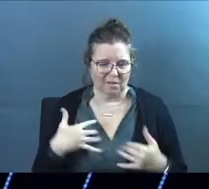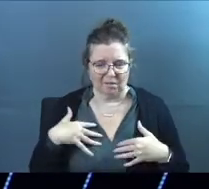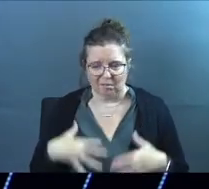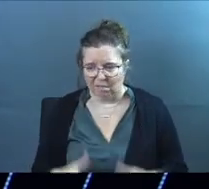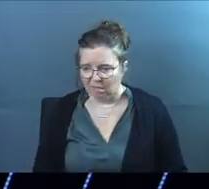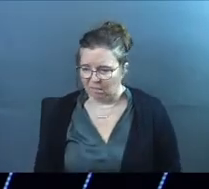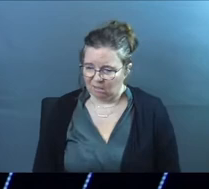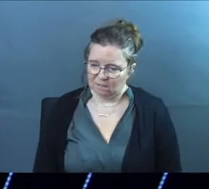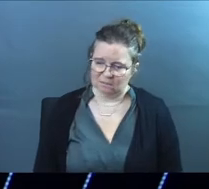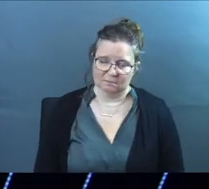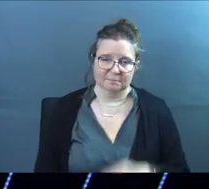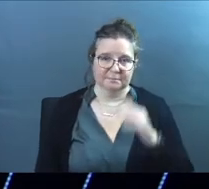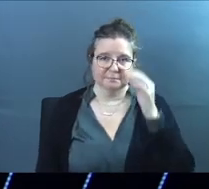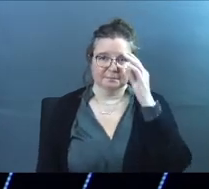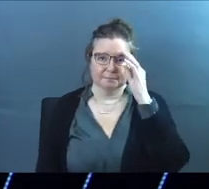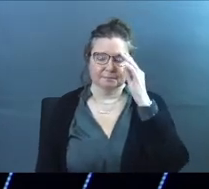now?